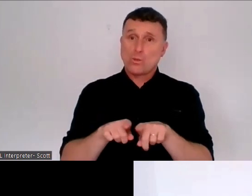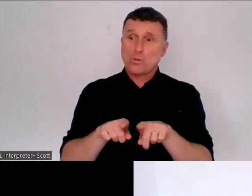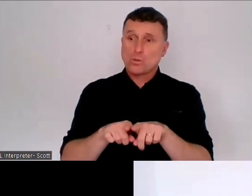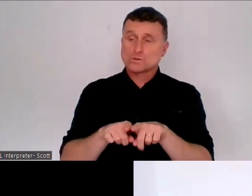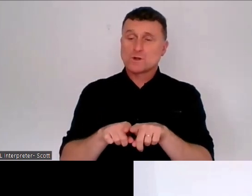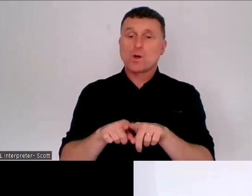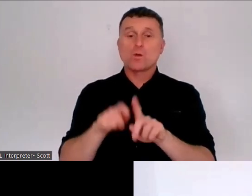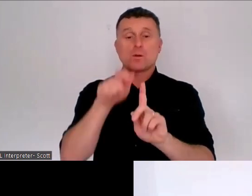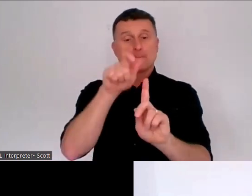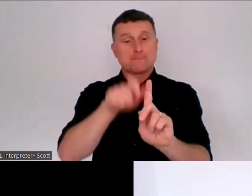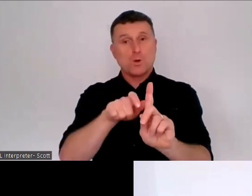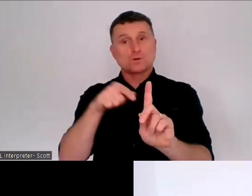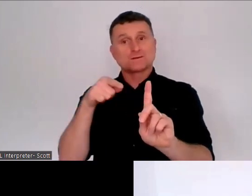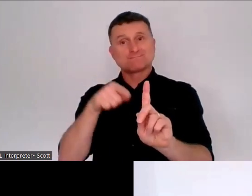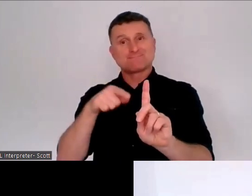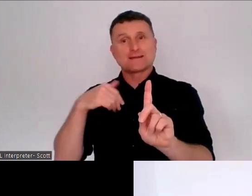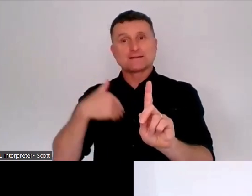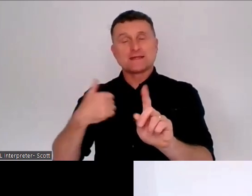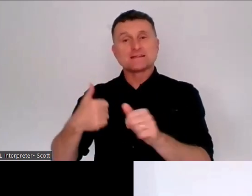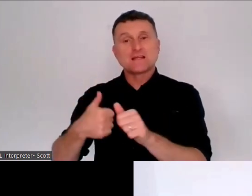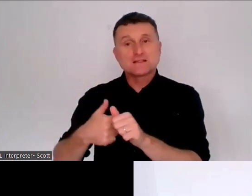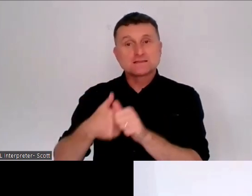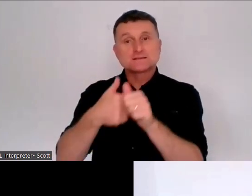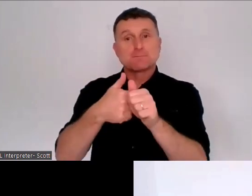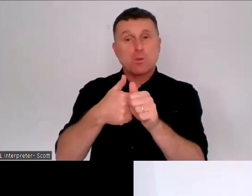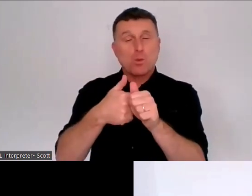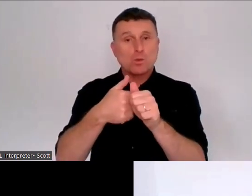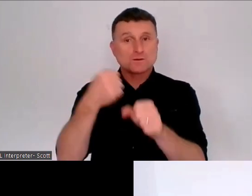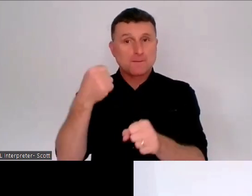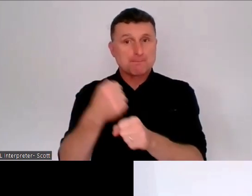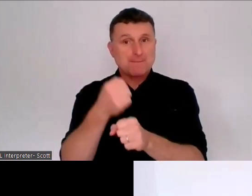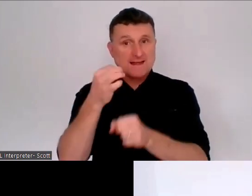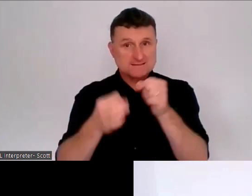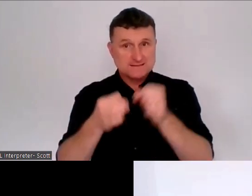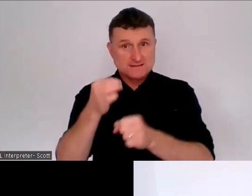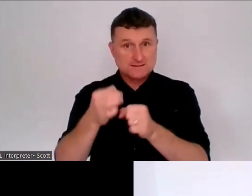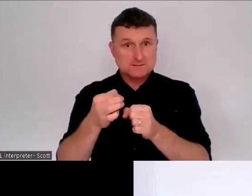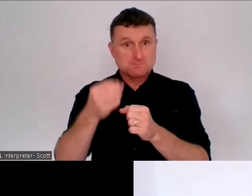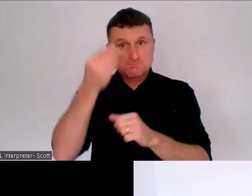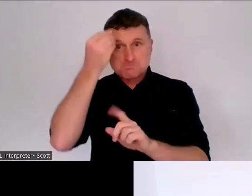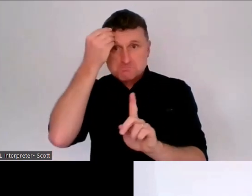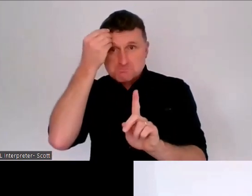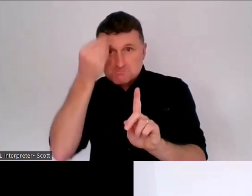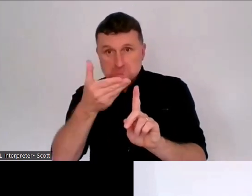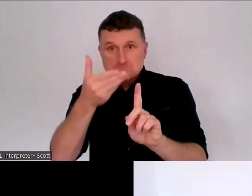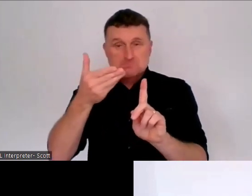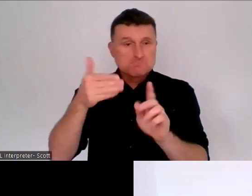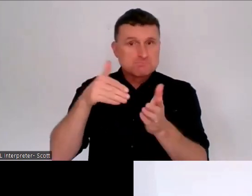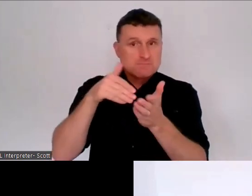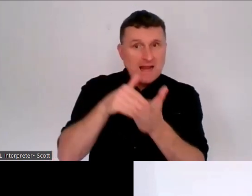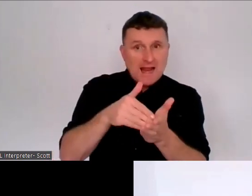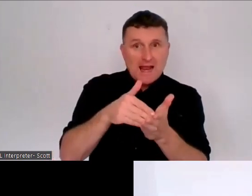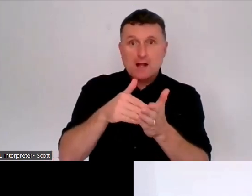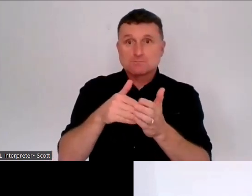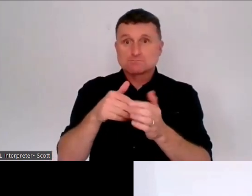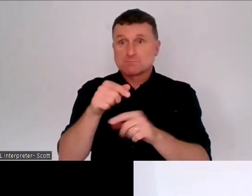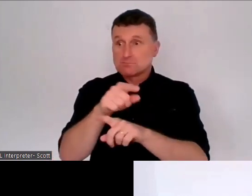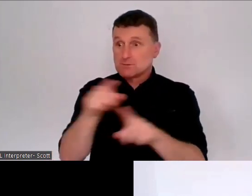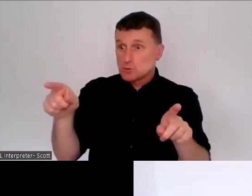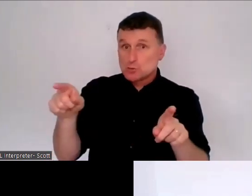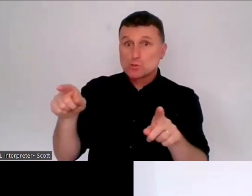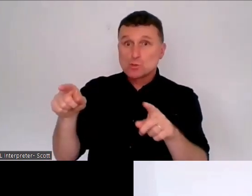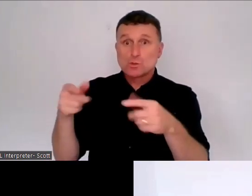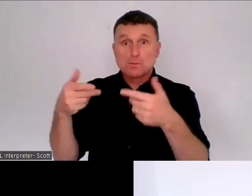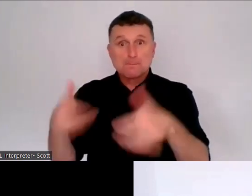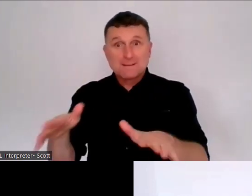making, whether you have been supported to make a decision or have supported somebody else to make a decision. Supported